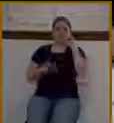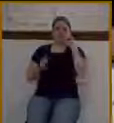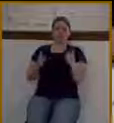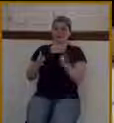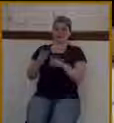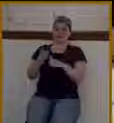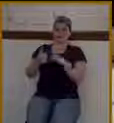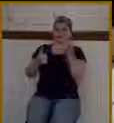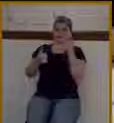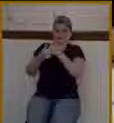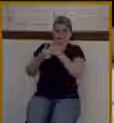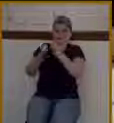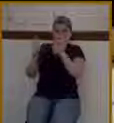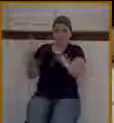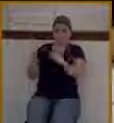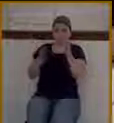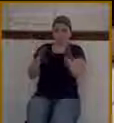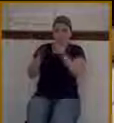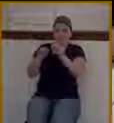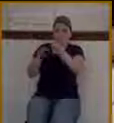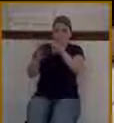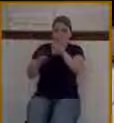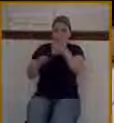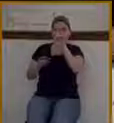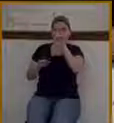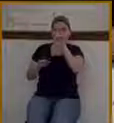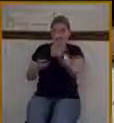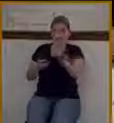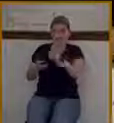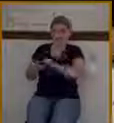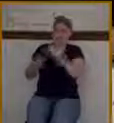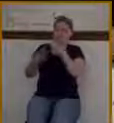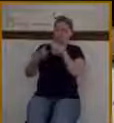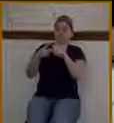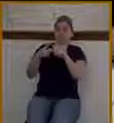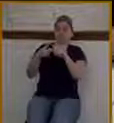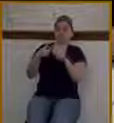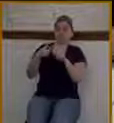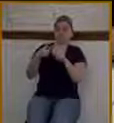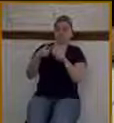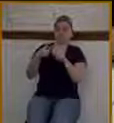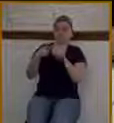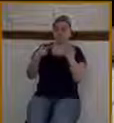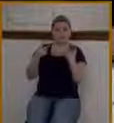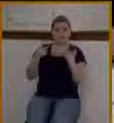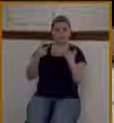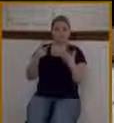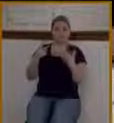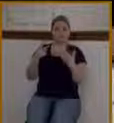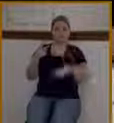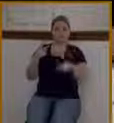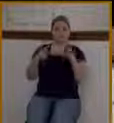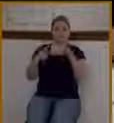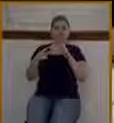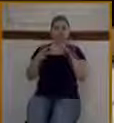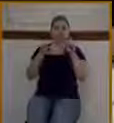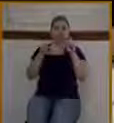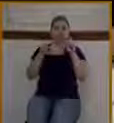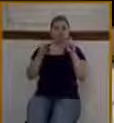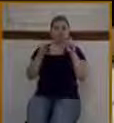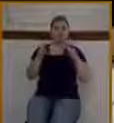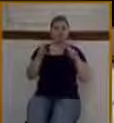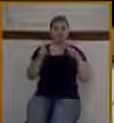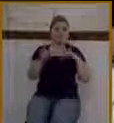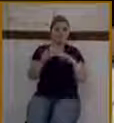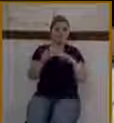on the Mount of Olives. And then notice the second stage of this. I call this procession into Jerusalem. Look at verse number eight. And many